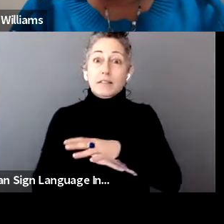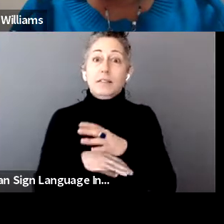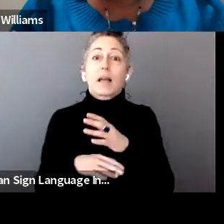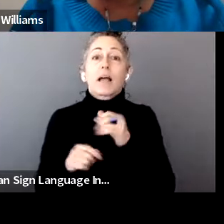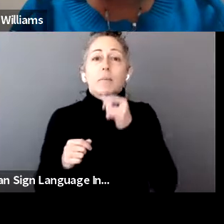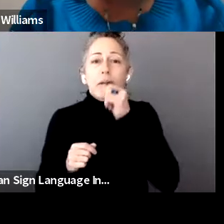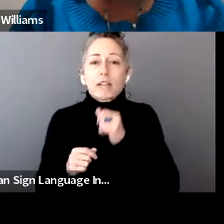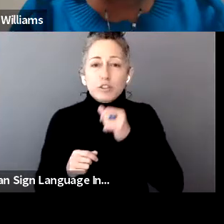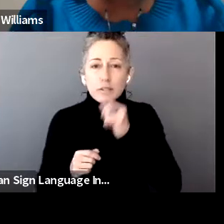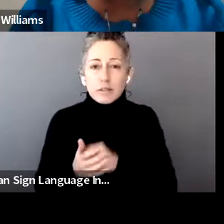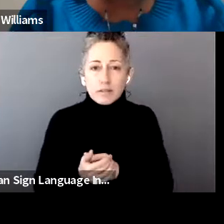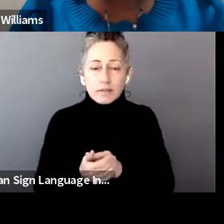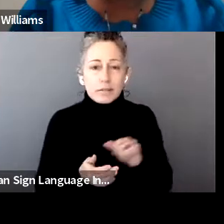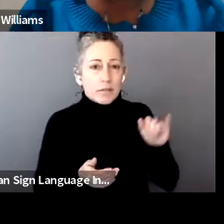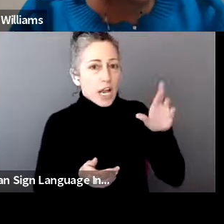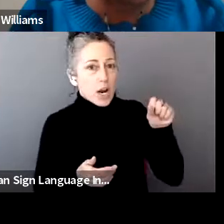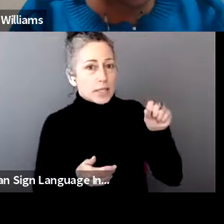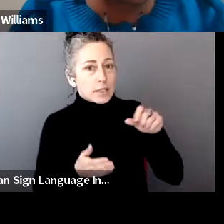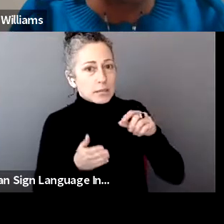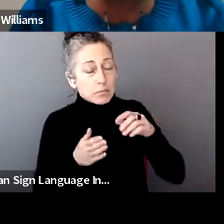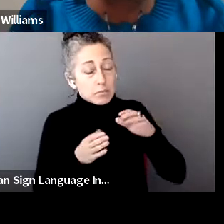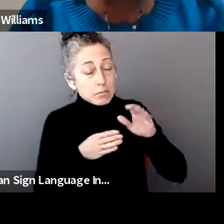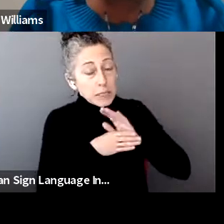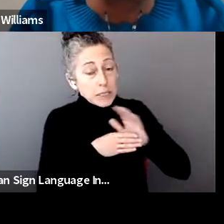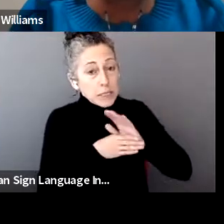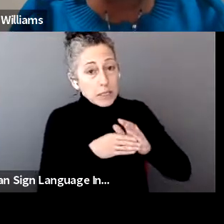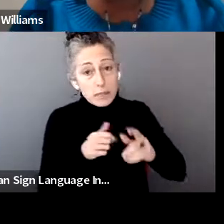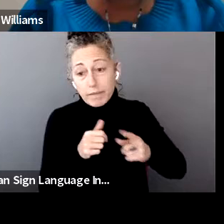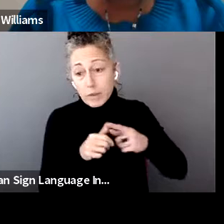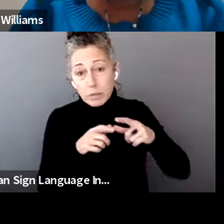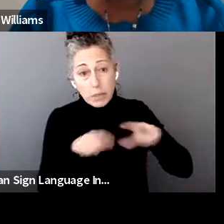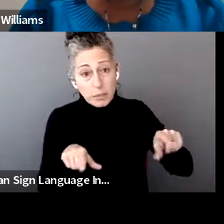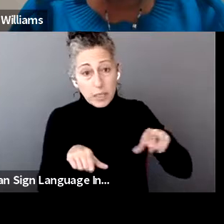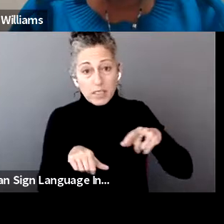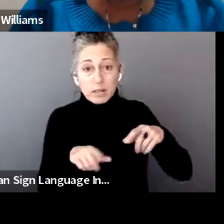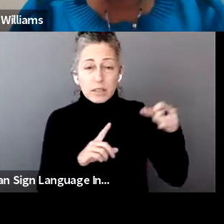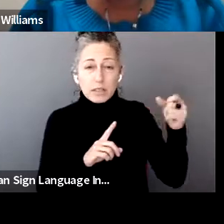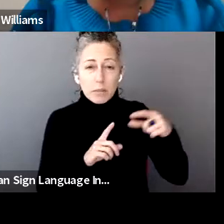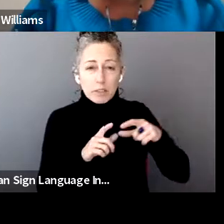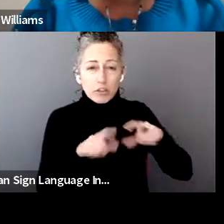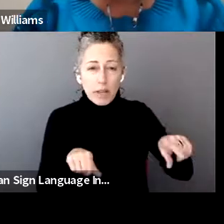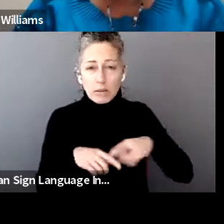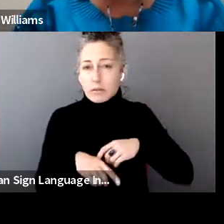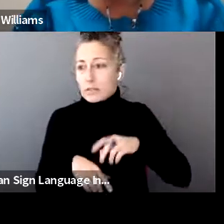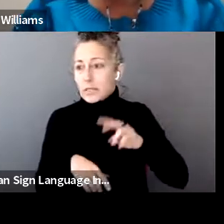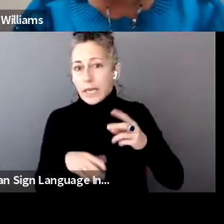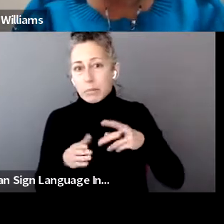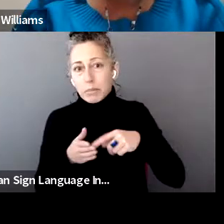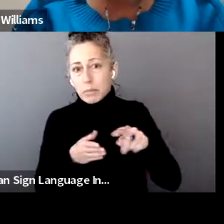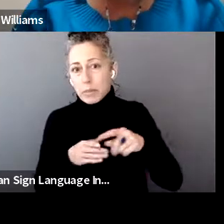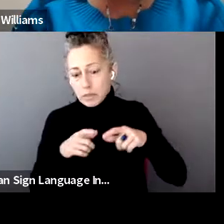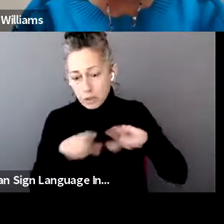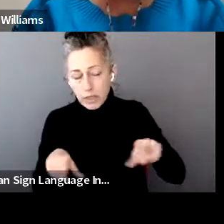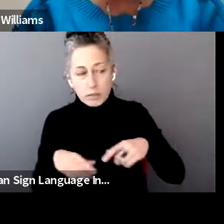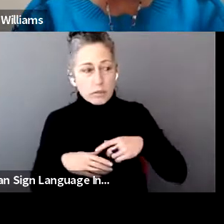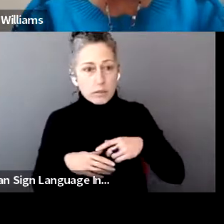busy with stimulus payments, the first and second payment, second payments coming in December. So of course they had to do that.